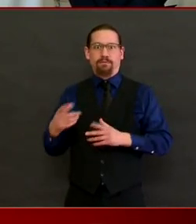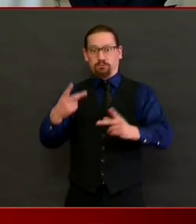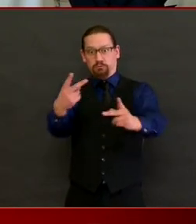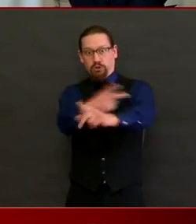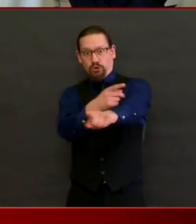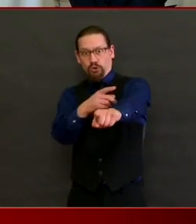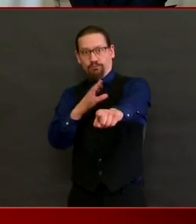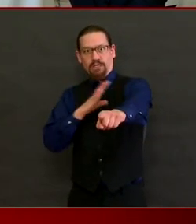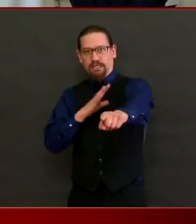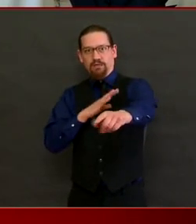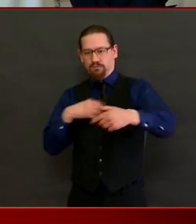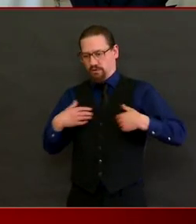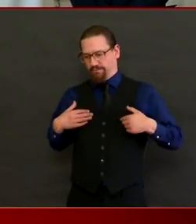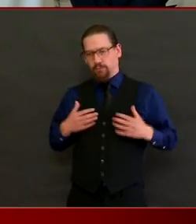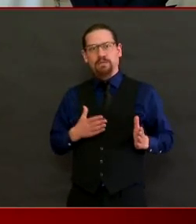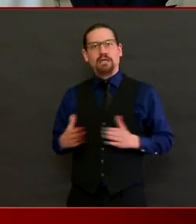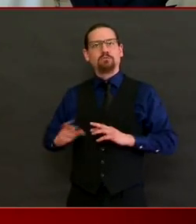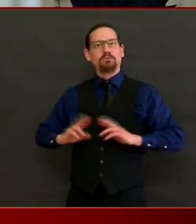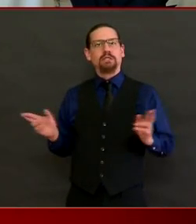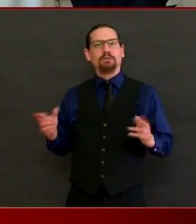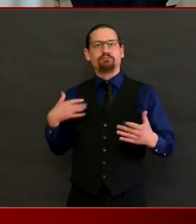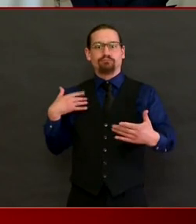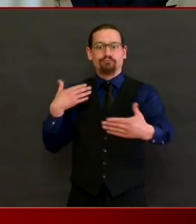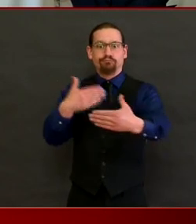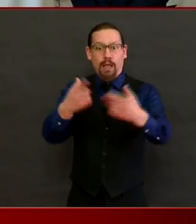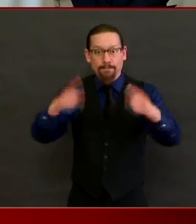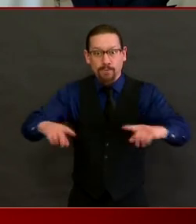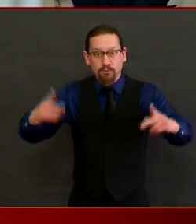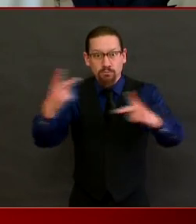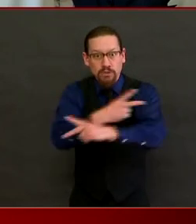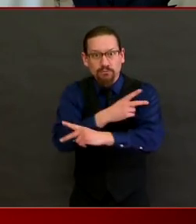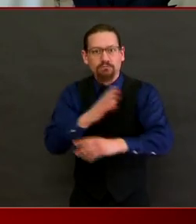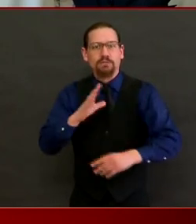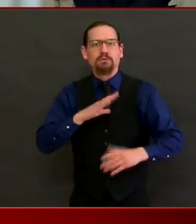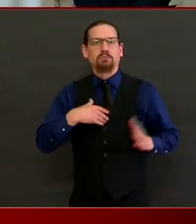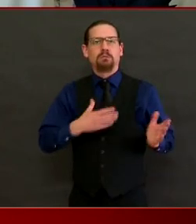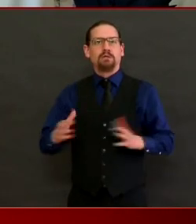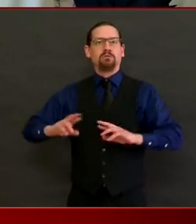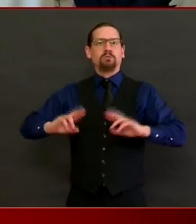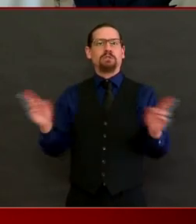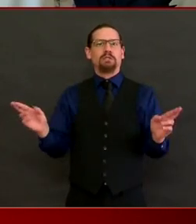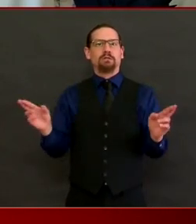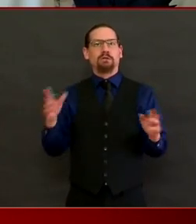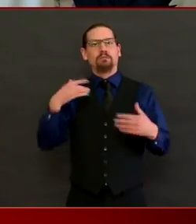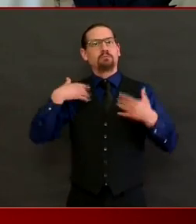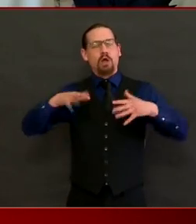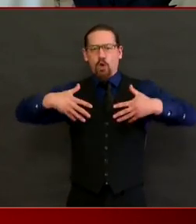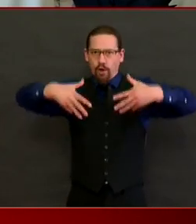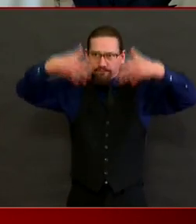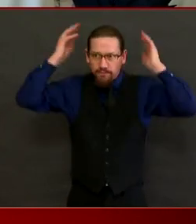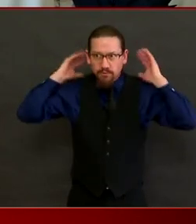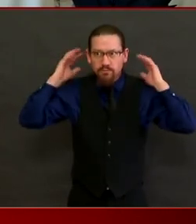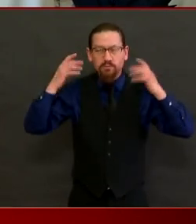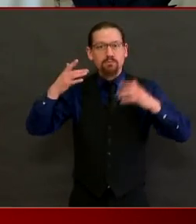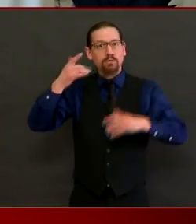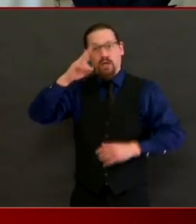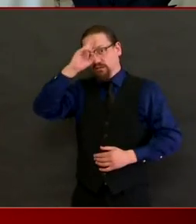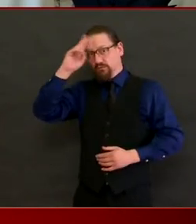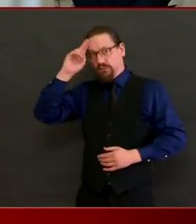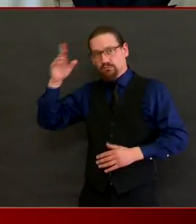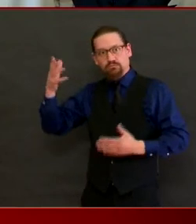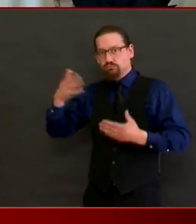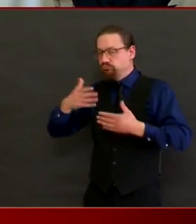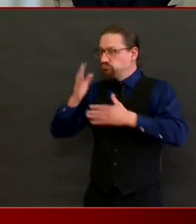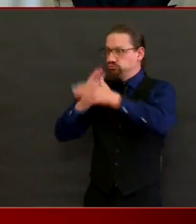totally overwhelmed. Not enough hospital beds, not enough ventilators, not enough doctors and nurses, not enough critical